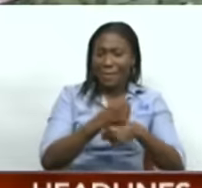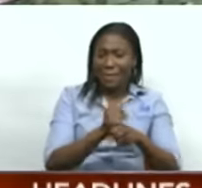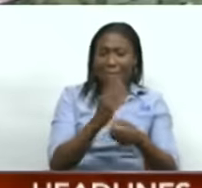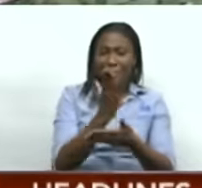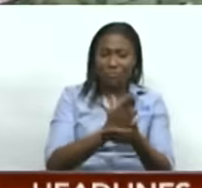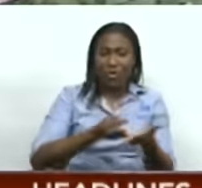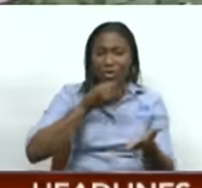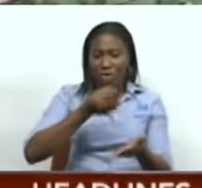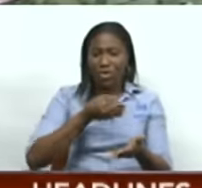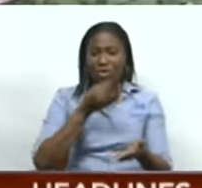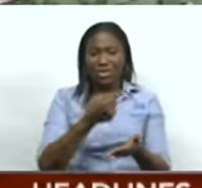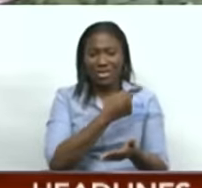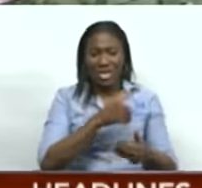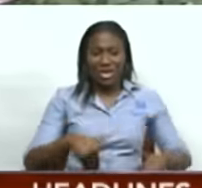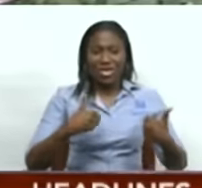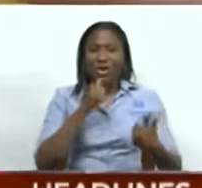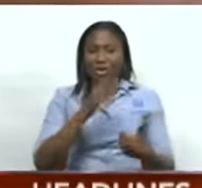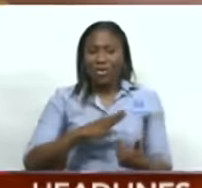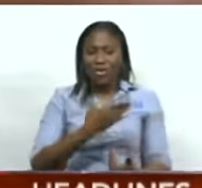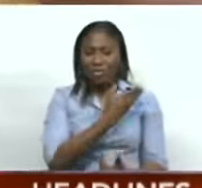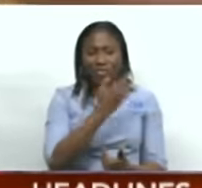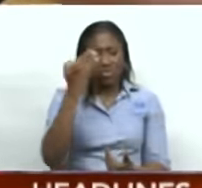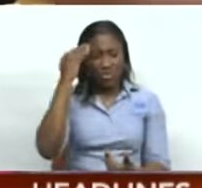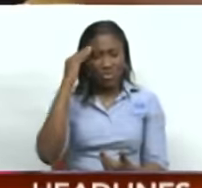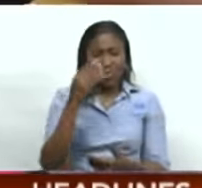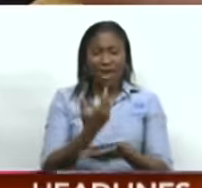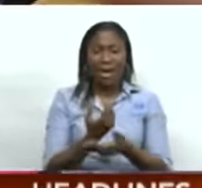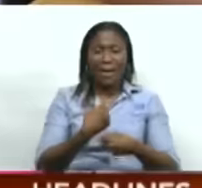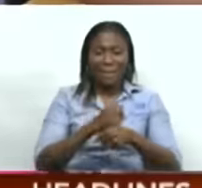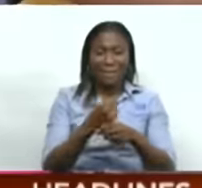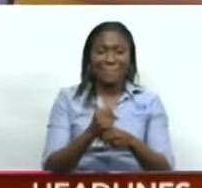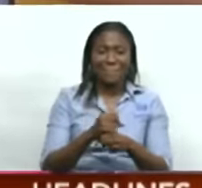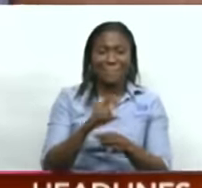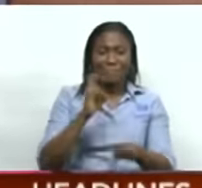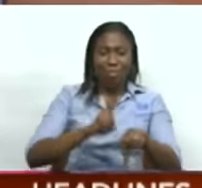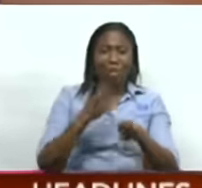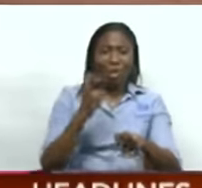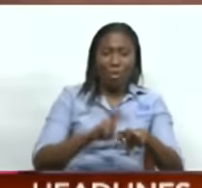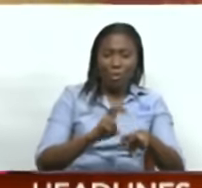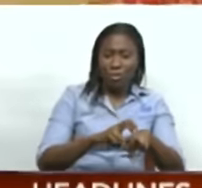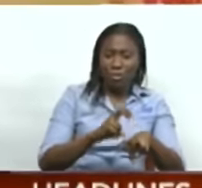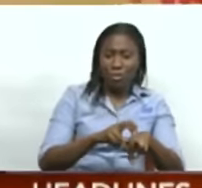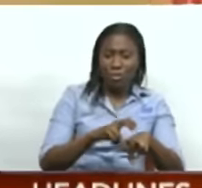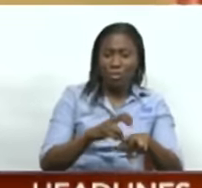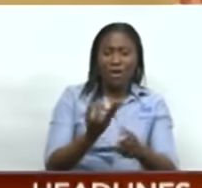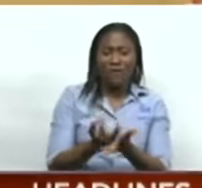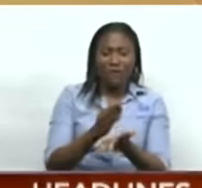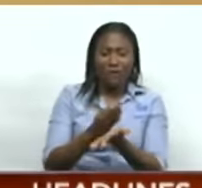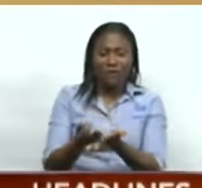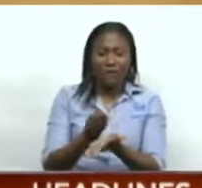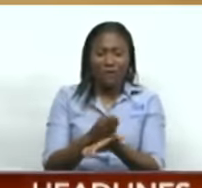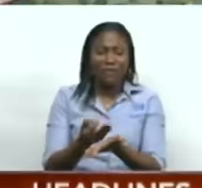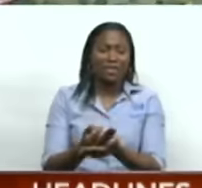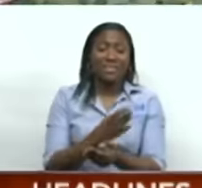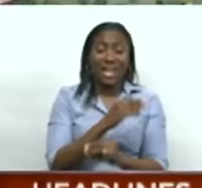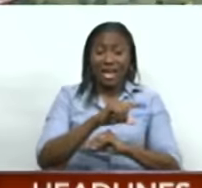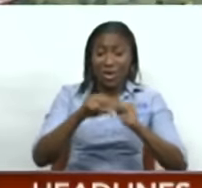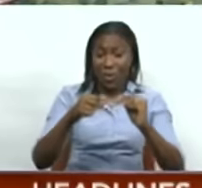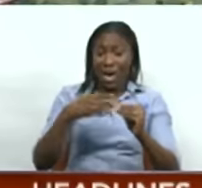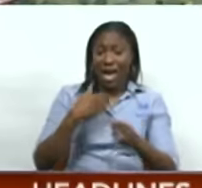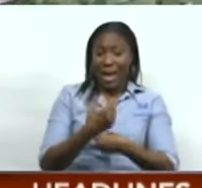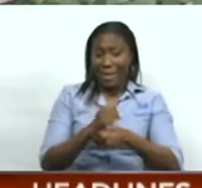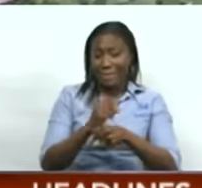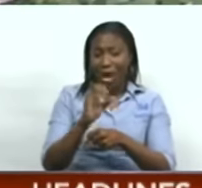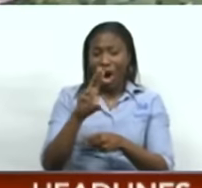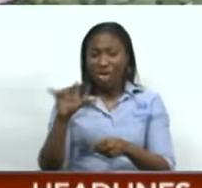dishes. This young lady here, she knows to make a fry aloo, so she helps me with that. And then they see when I make my curries and